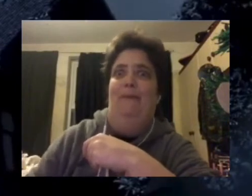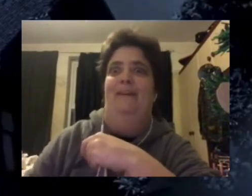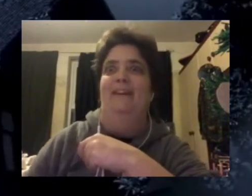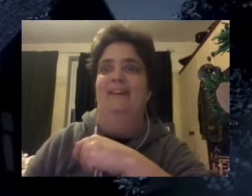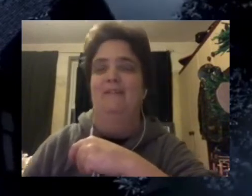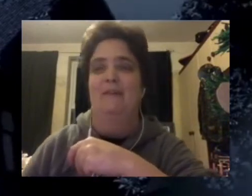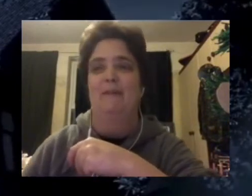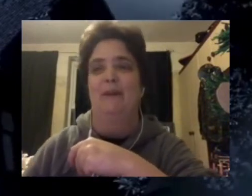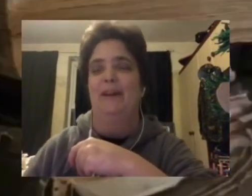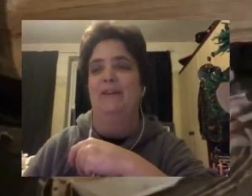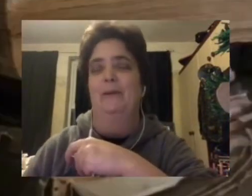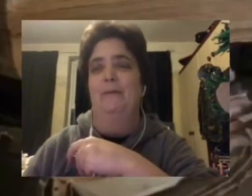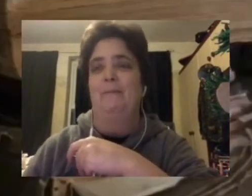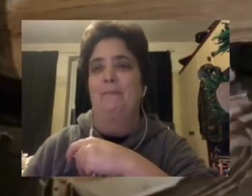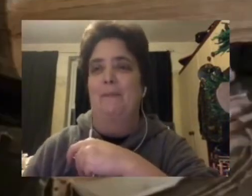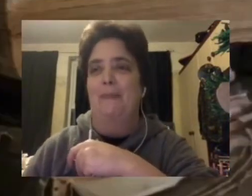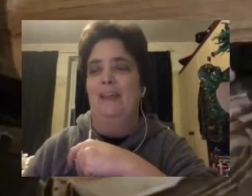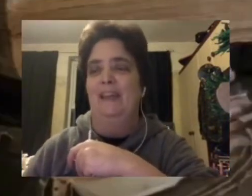Okay,